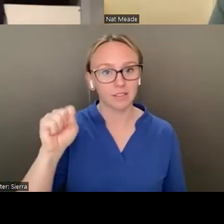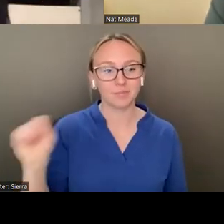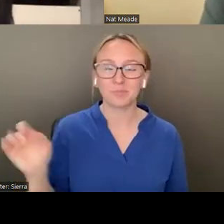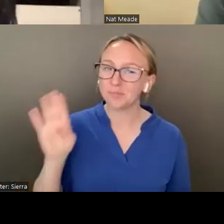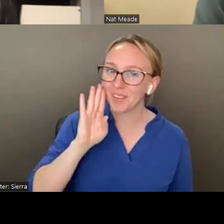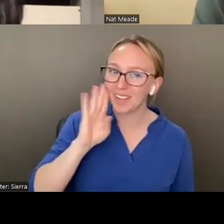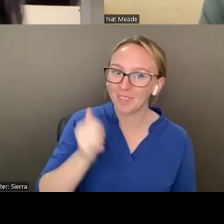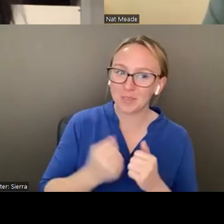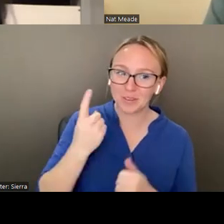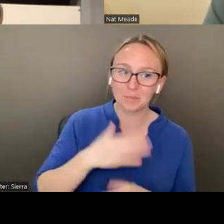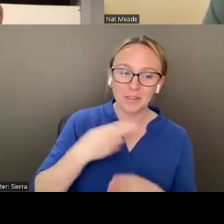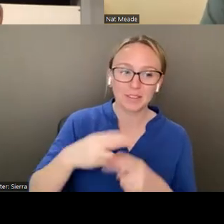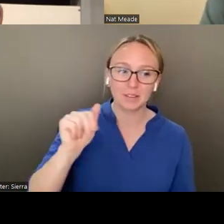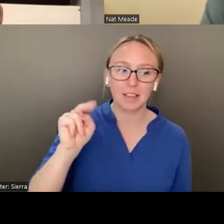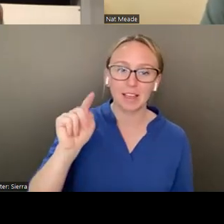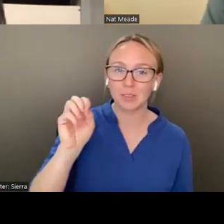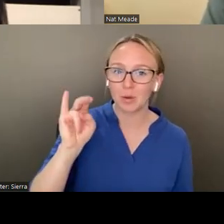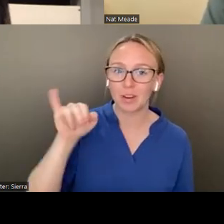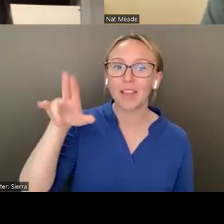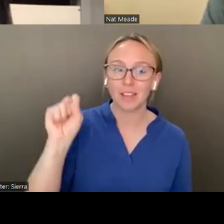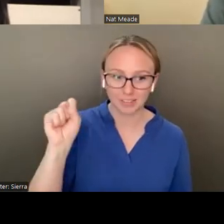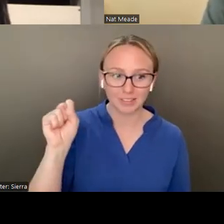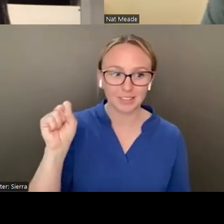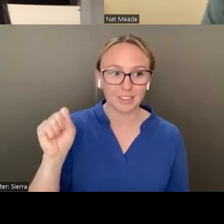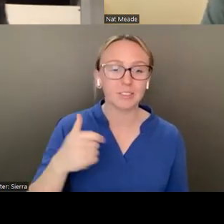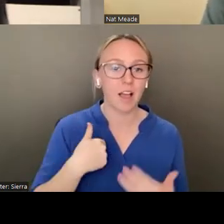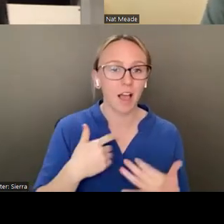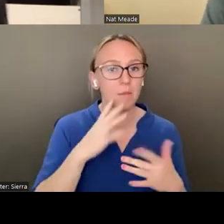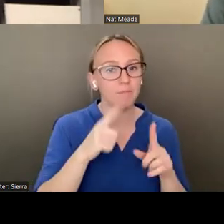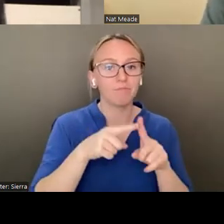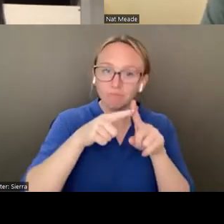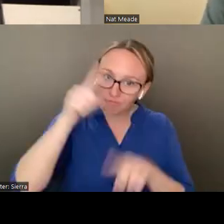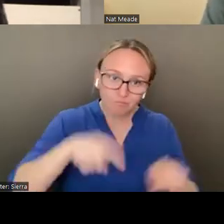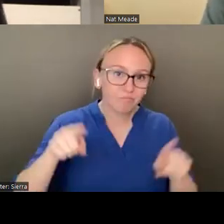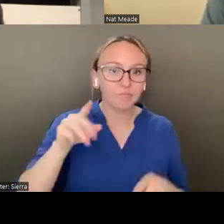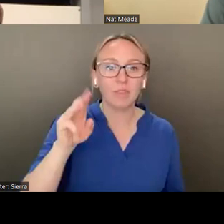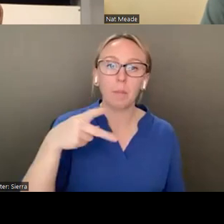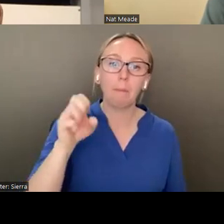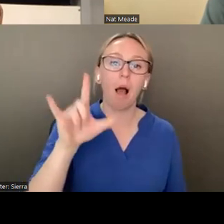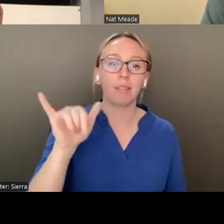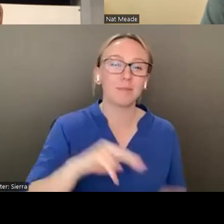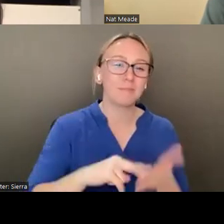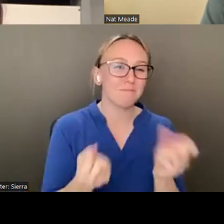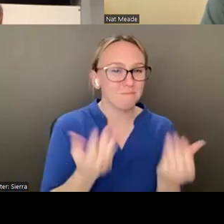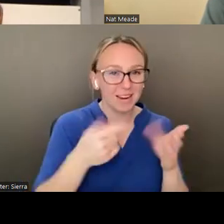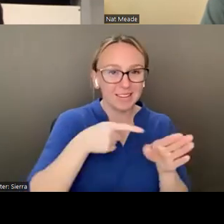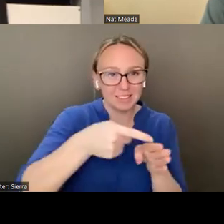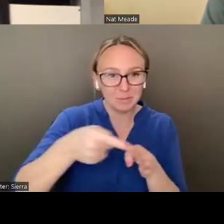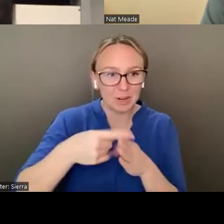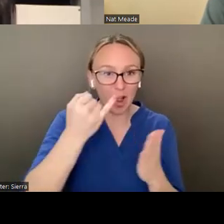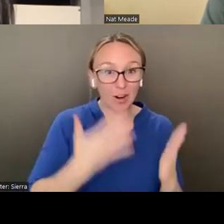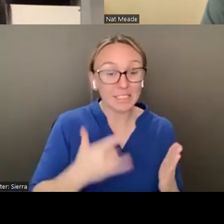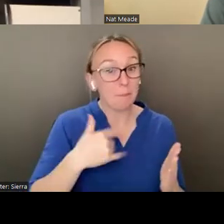everyone. My name is Antonius, polydisciplinary artist, forever student, and eternal hot mess.